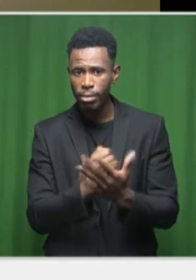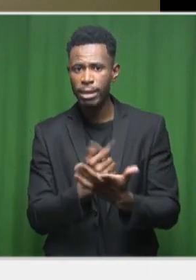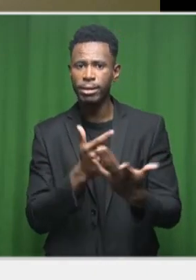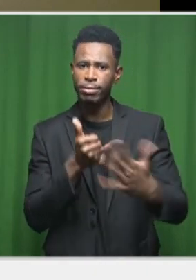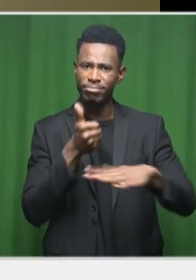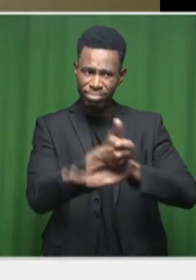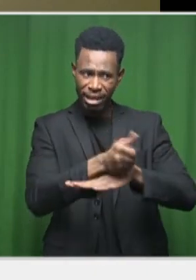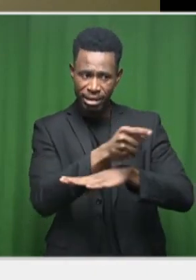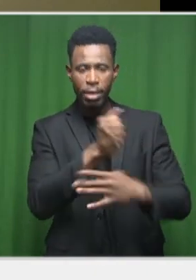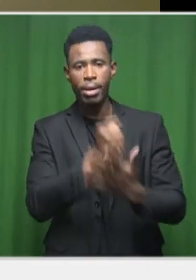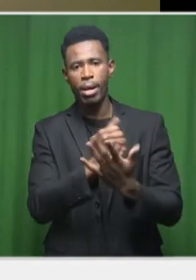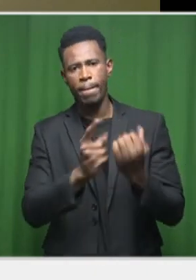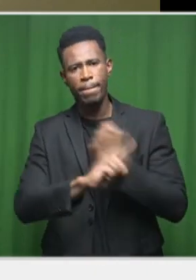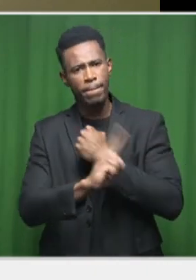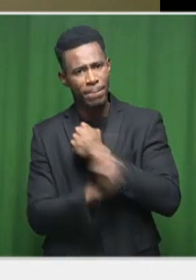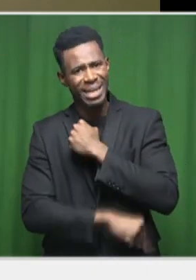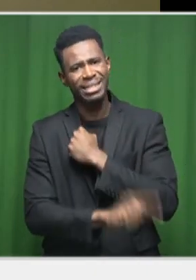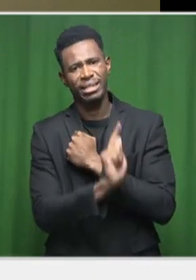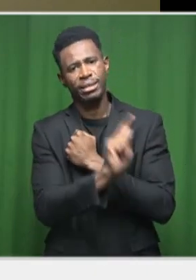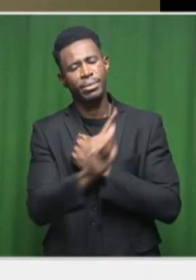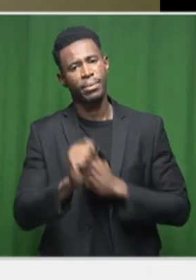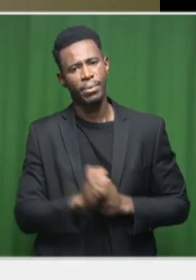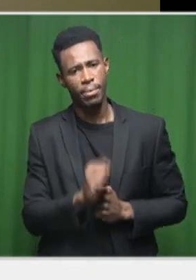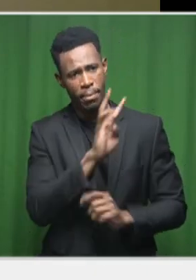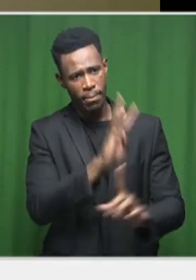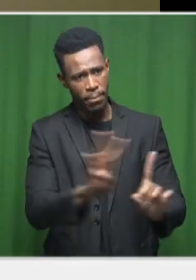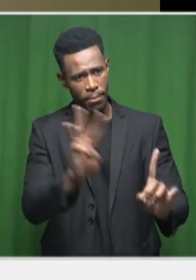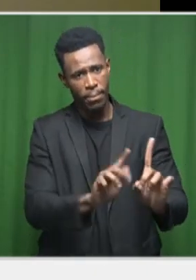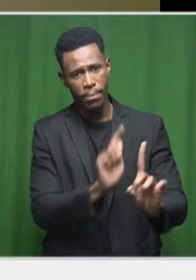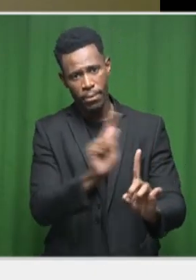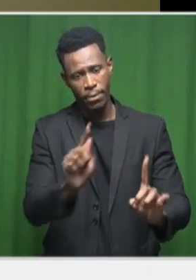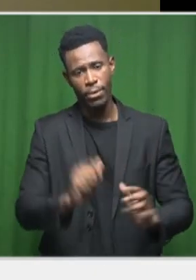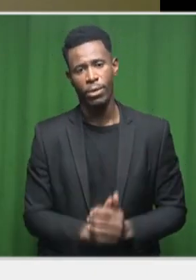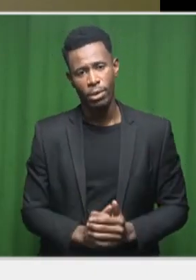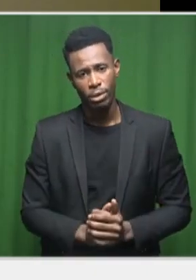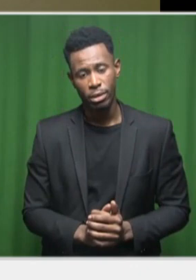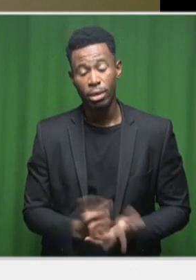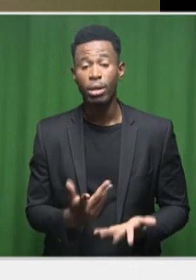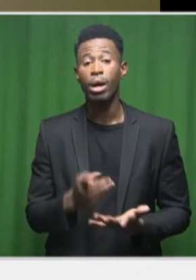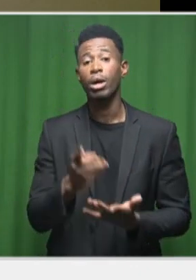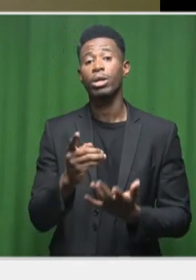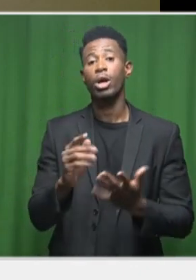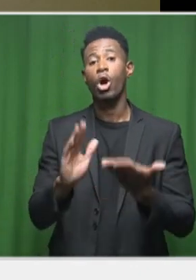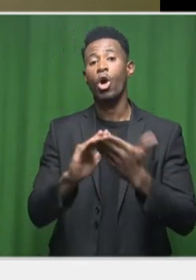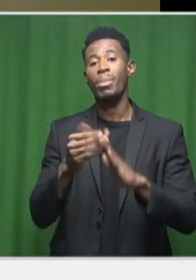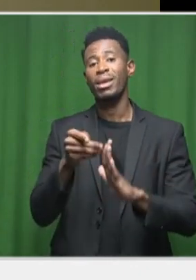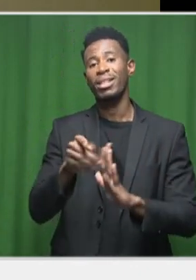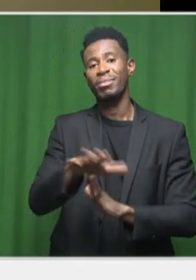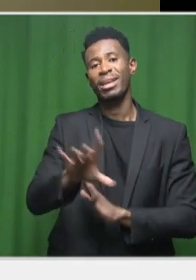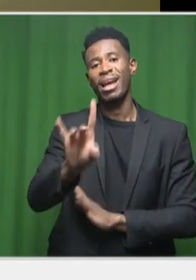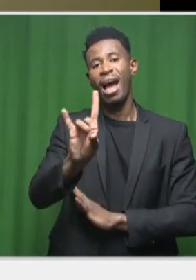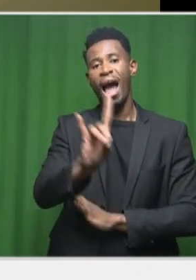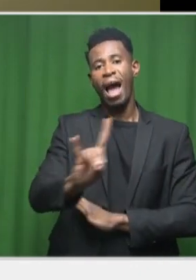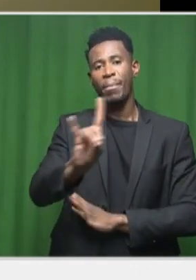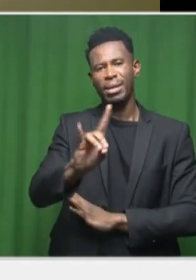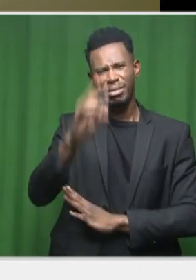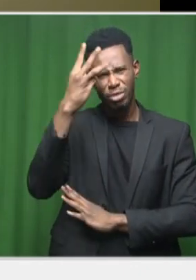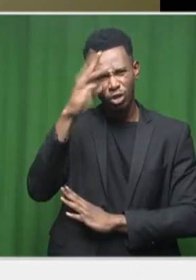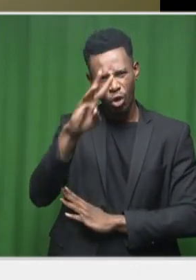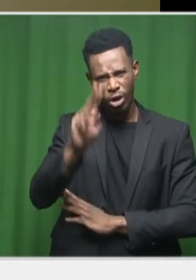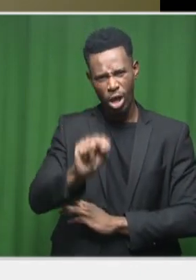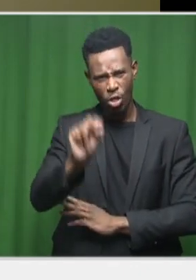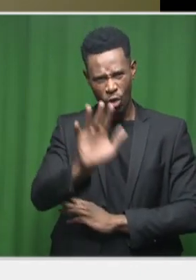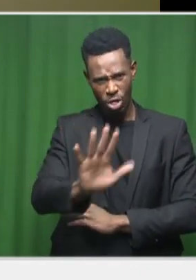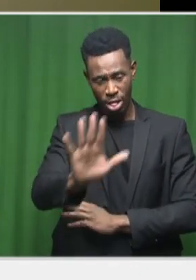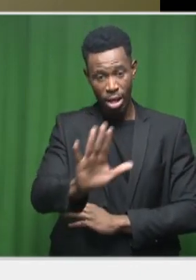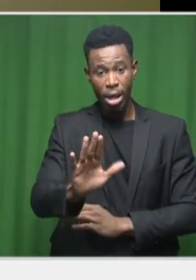projects. However, that is a long-term thing. If you tell that to the Hamanskural community who lost over 20 people within